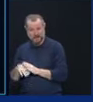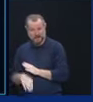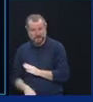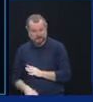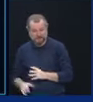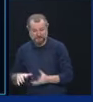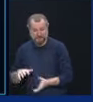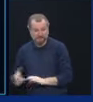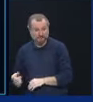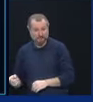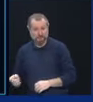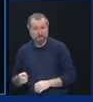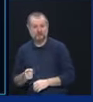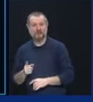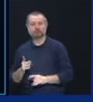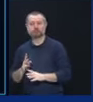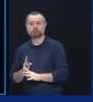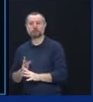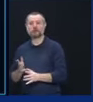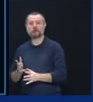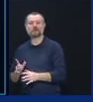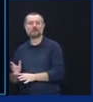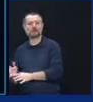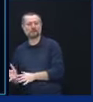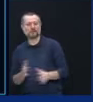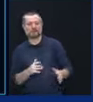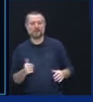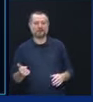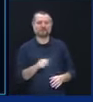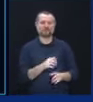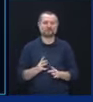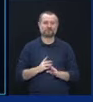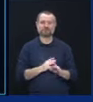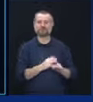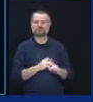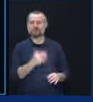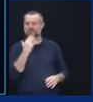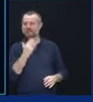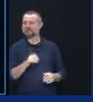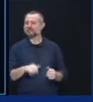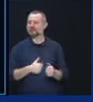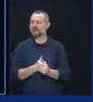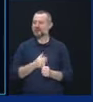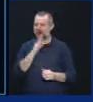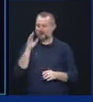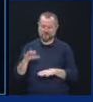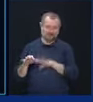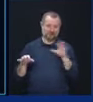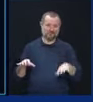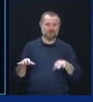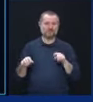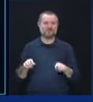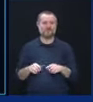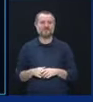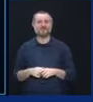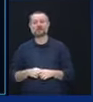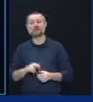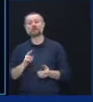surge, you have a backup strong hospital system. Second,